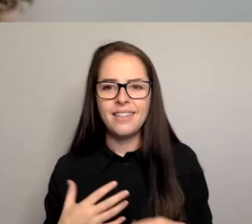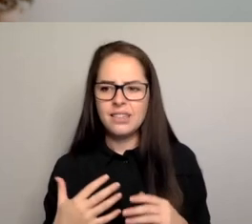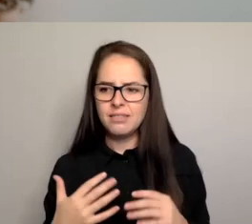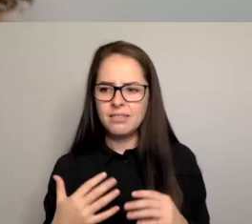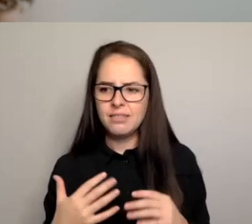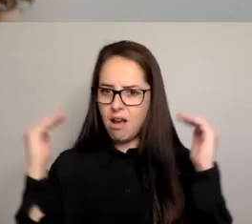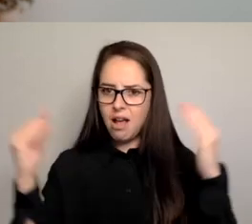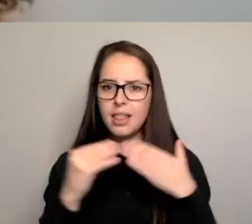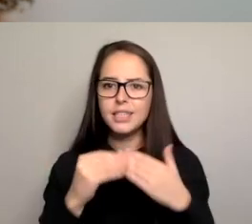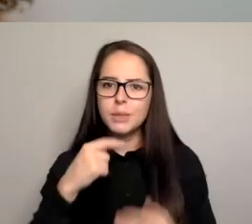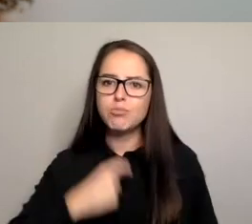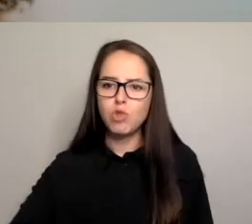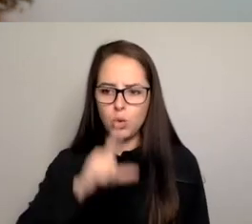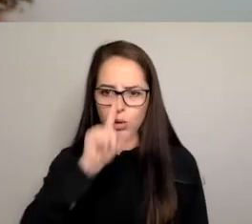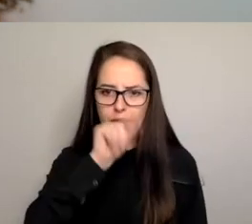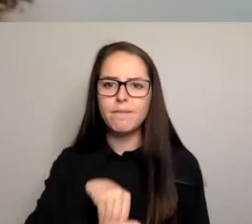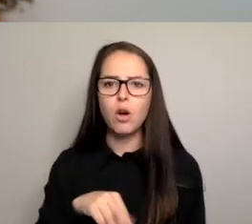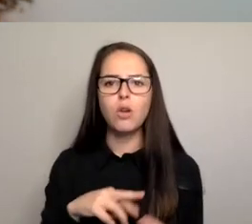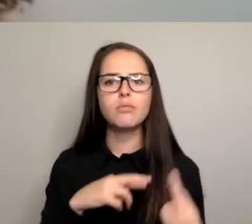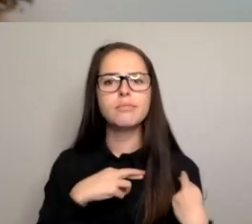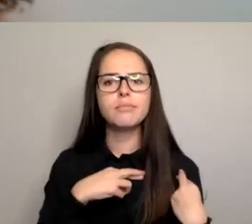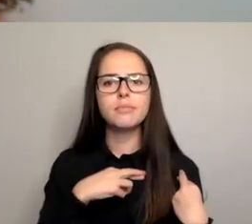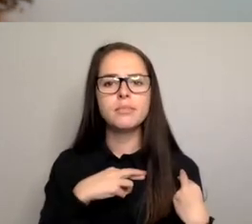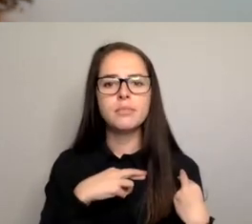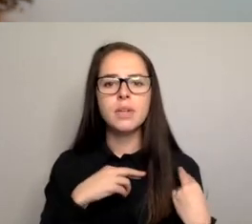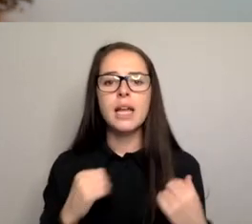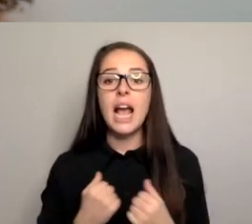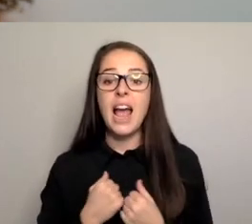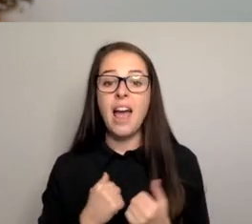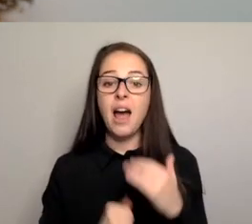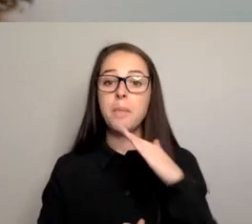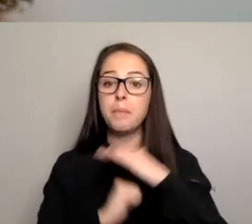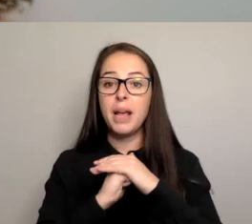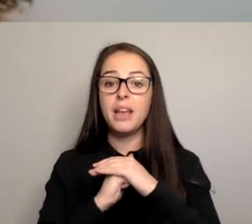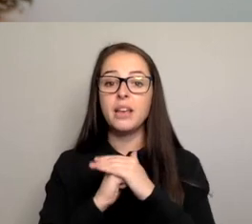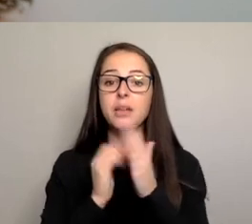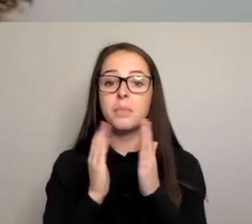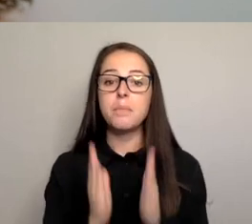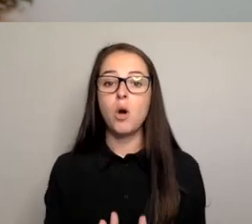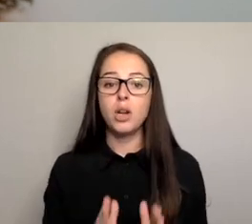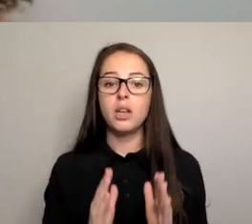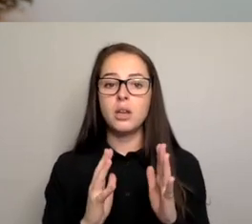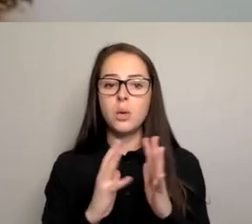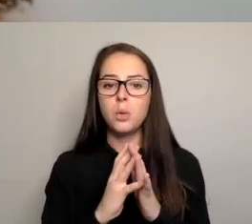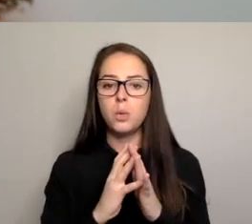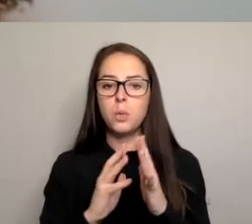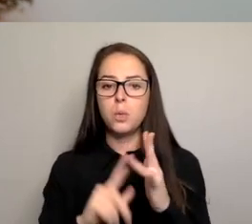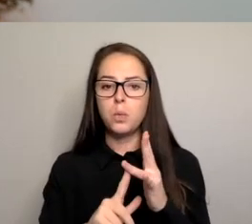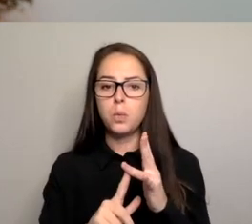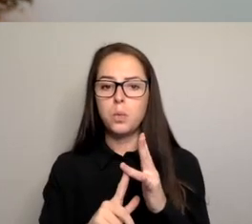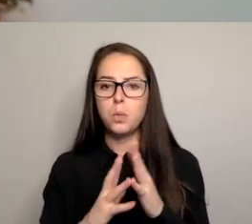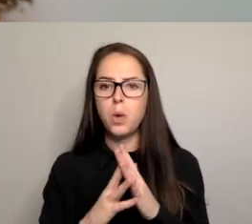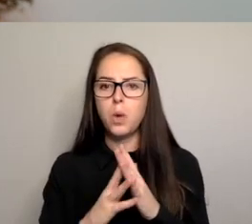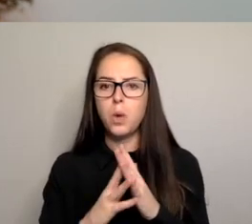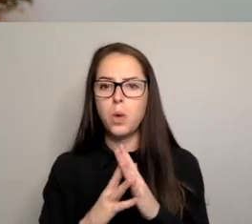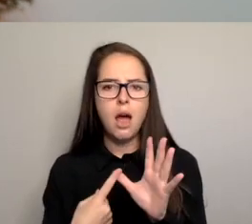WA. Our peak body has their president is a woman. So we want to make sure that